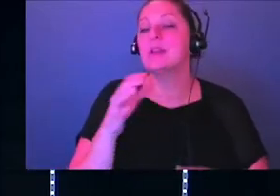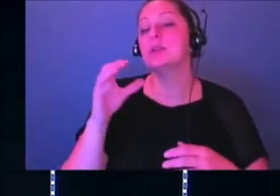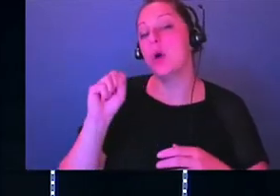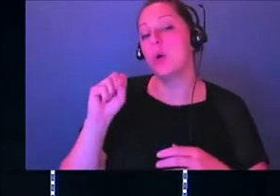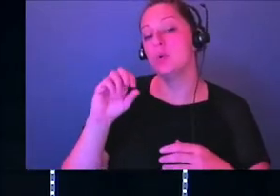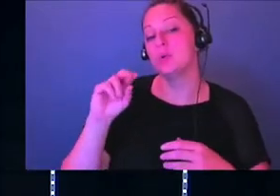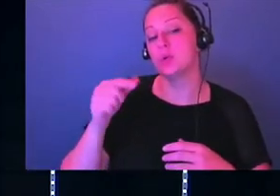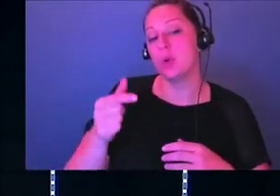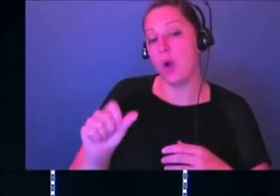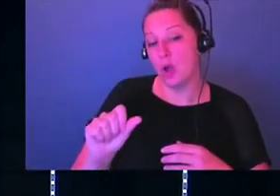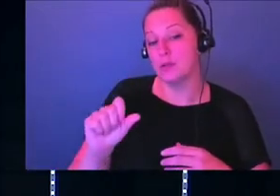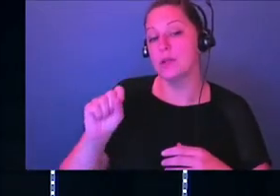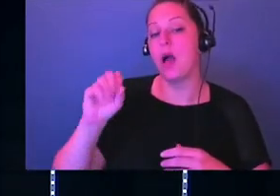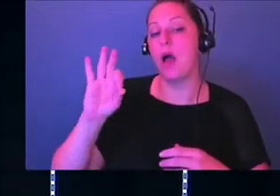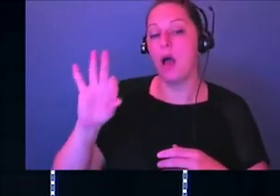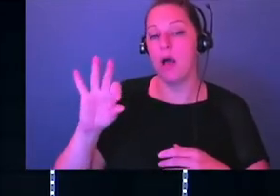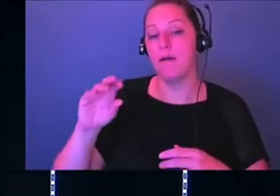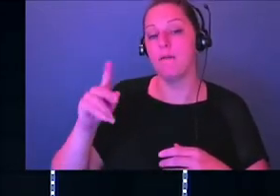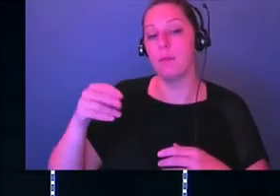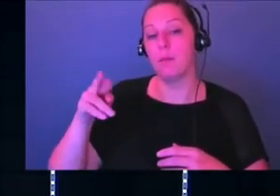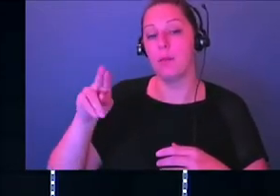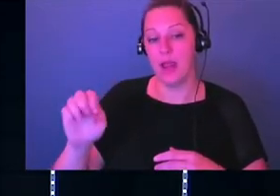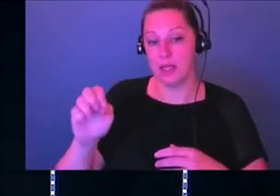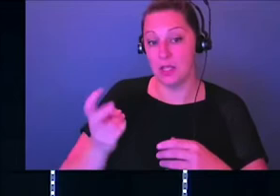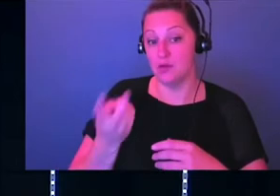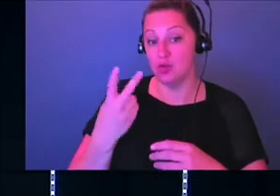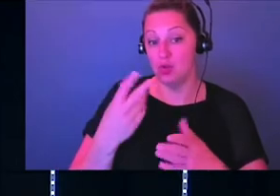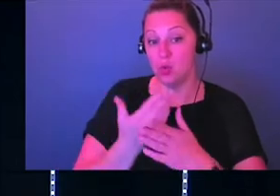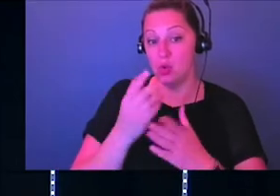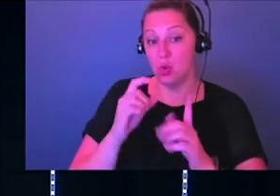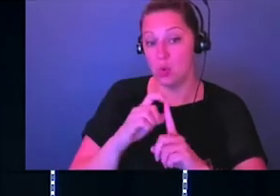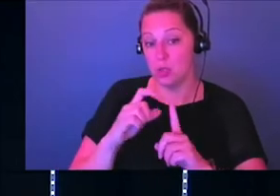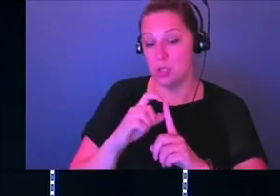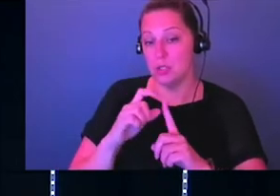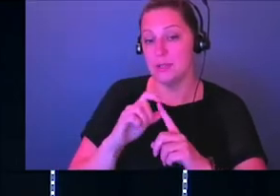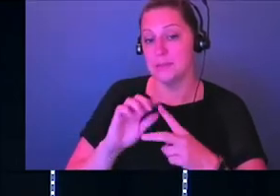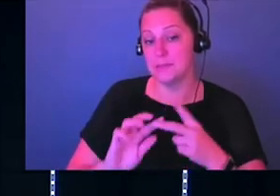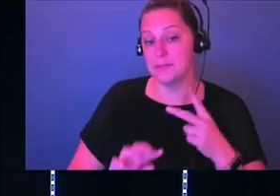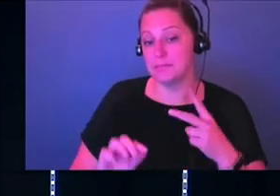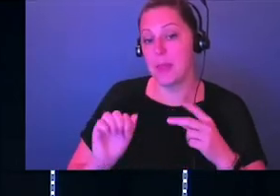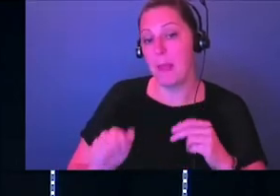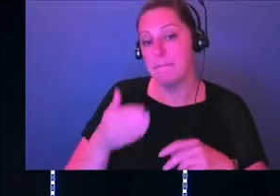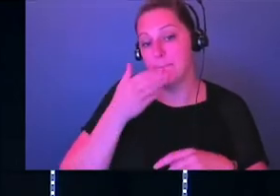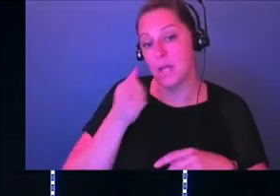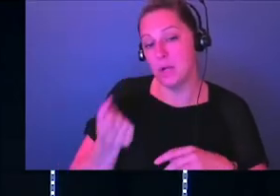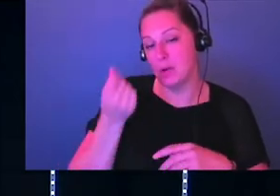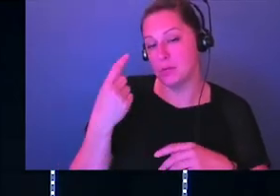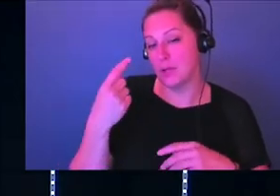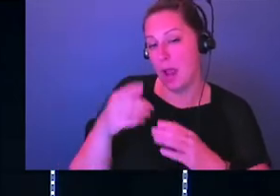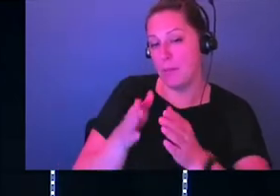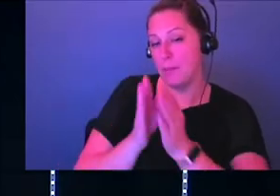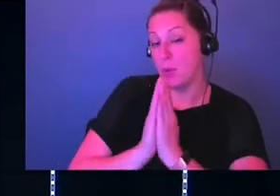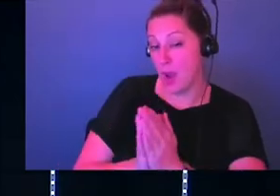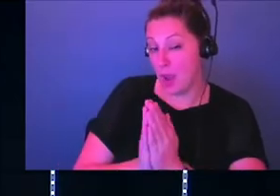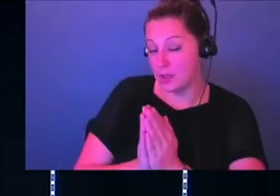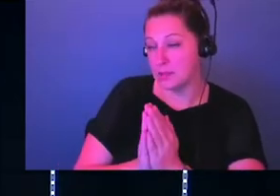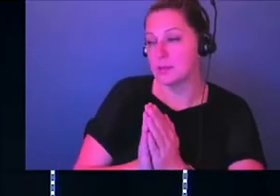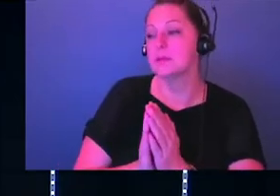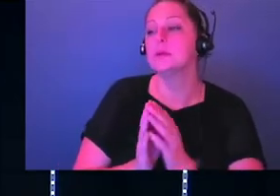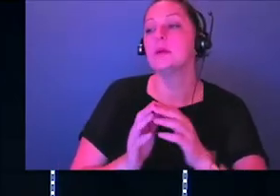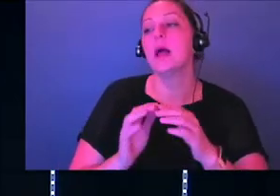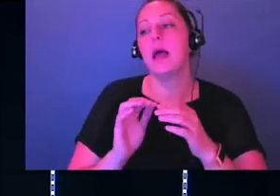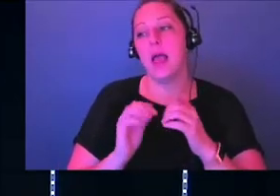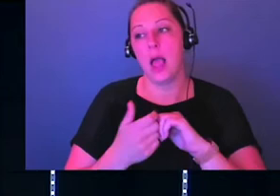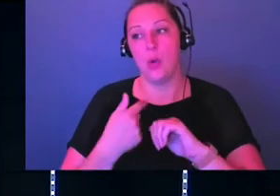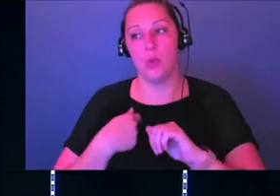of Praise. And what we're going to do is we're talking about two more words, okay? Two more words that can help us better understand praise so that we can better understand praise and